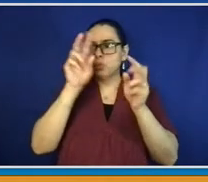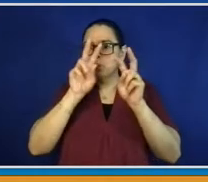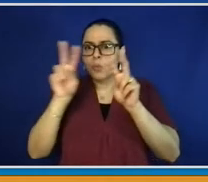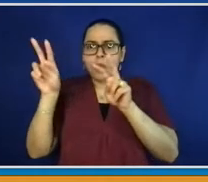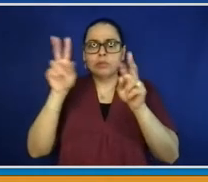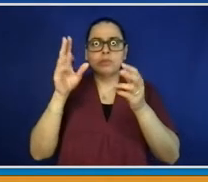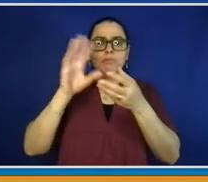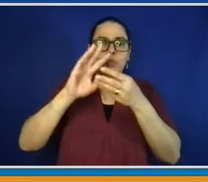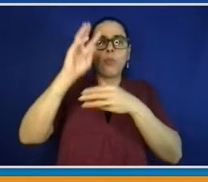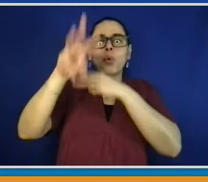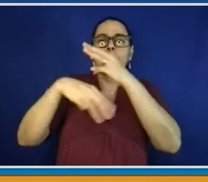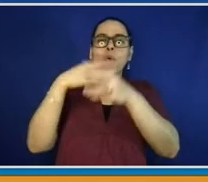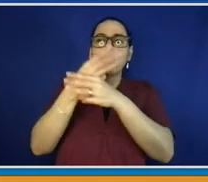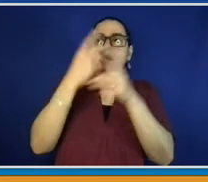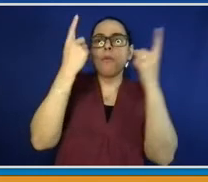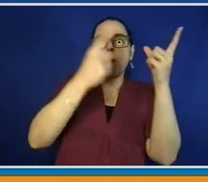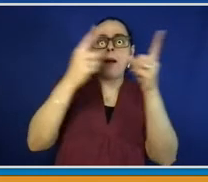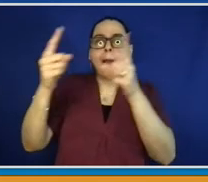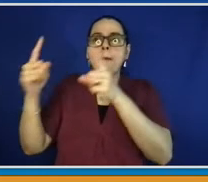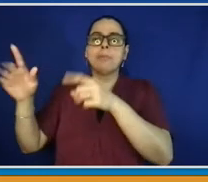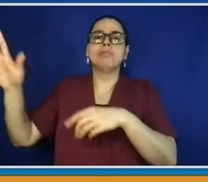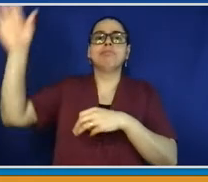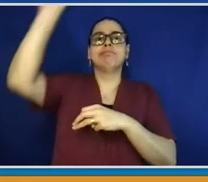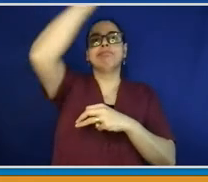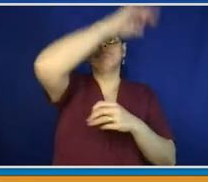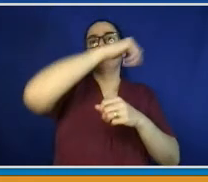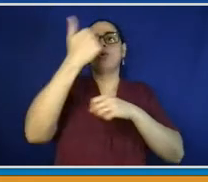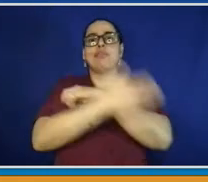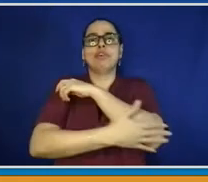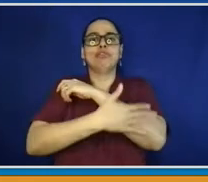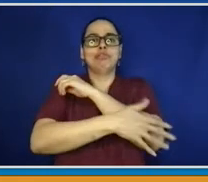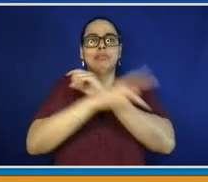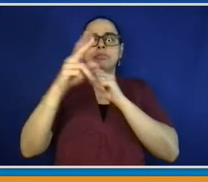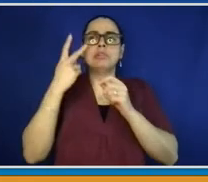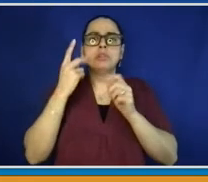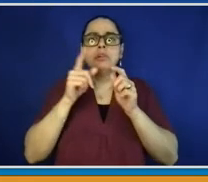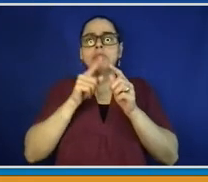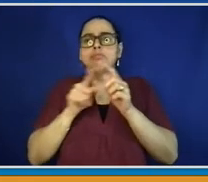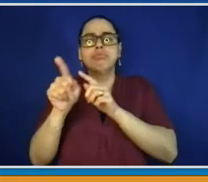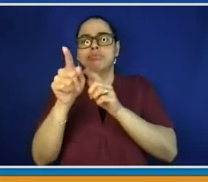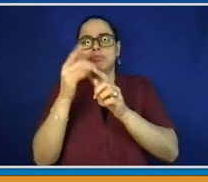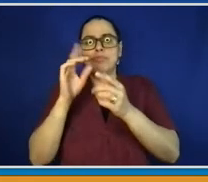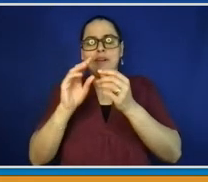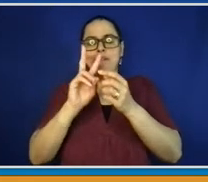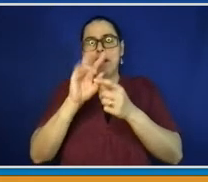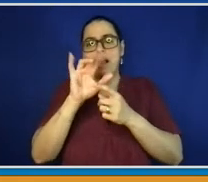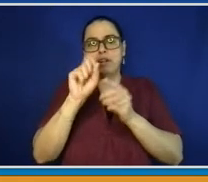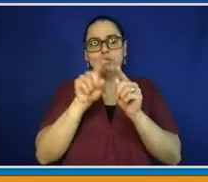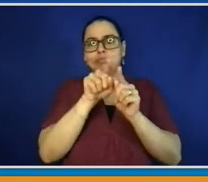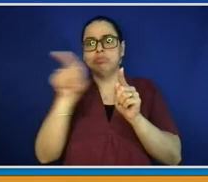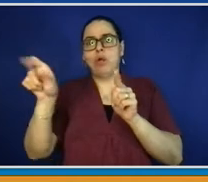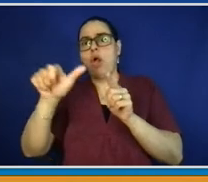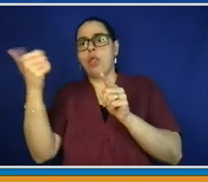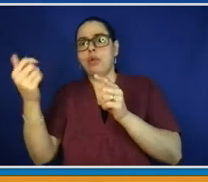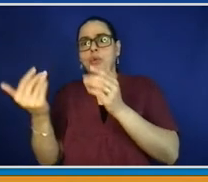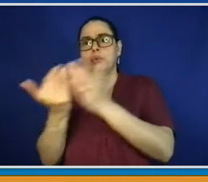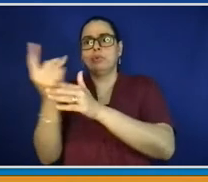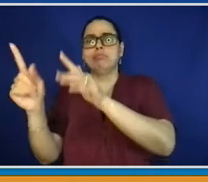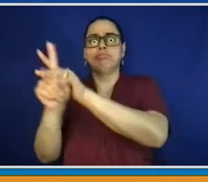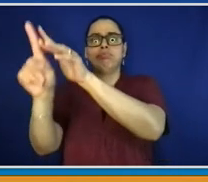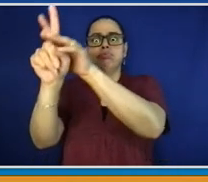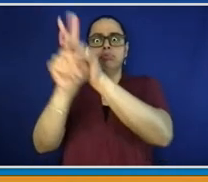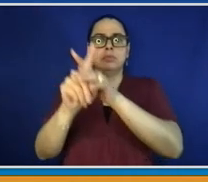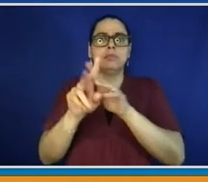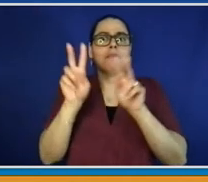to take additional steps to deal with the variant, we will. But all the reports that we have is that any of the variants, Delta and others, make the disease more